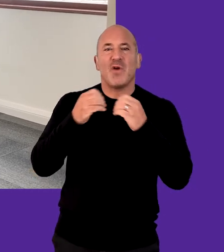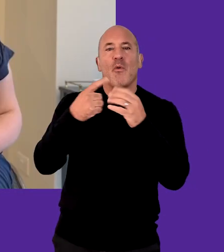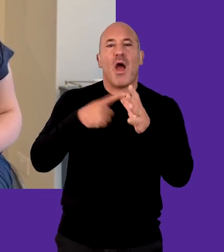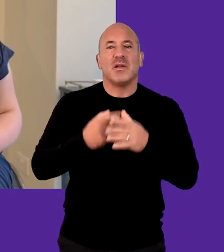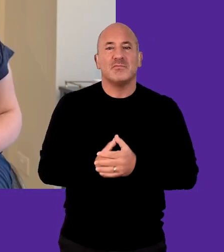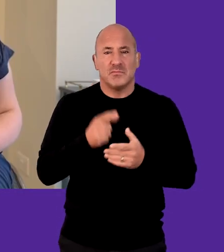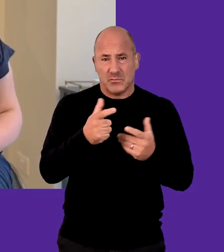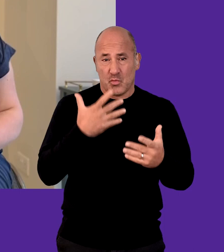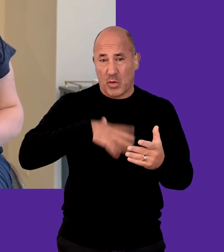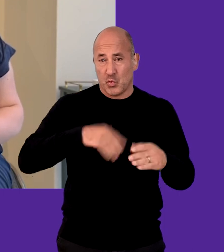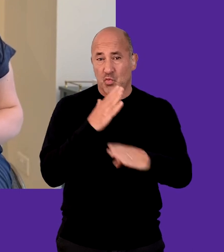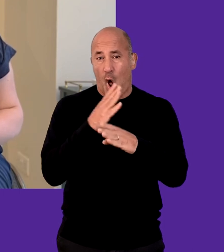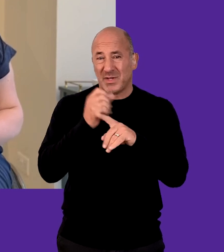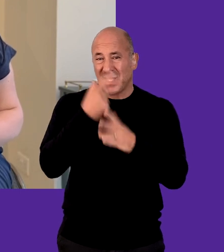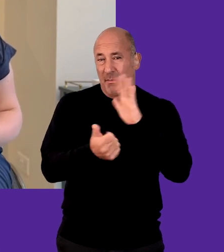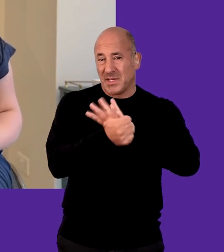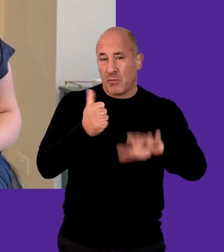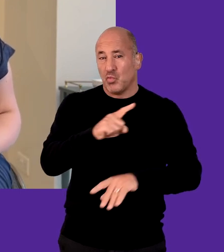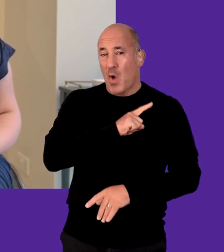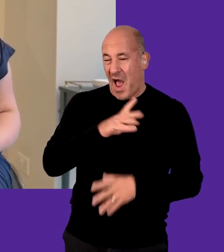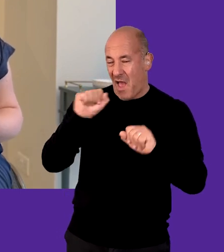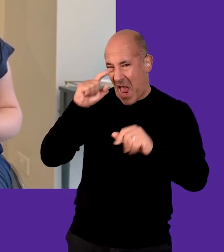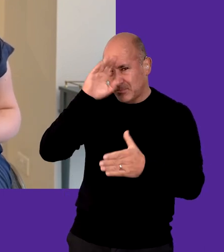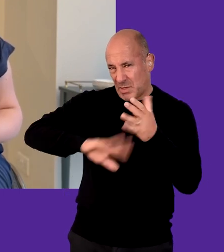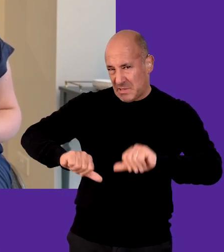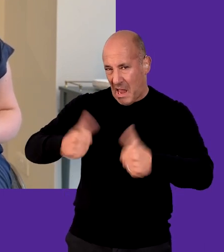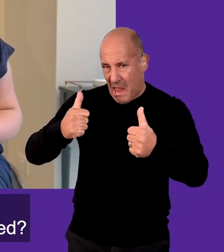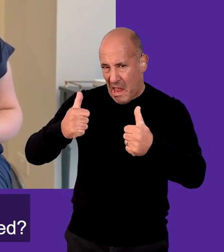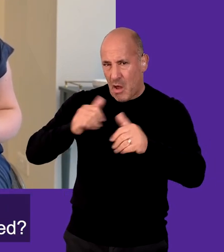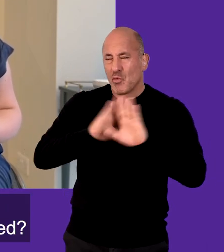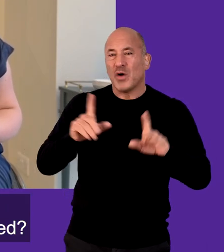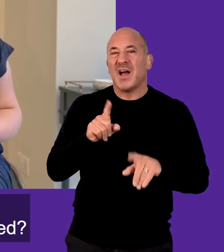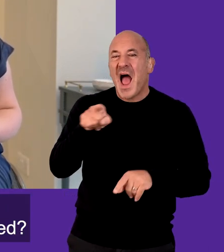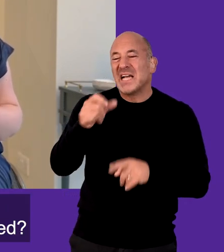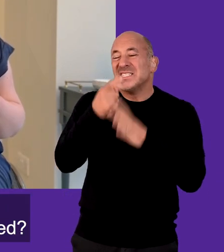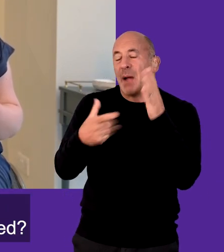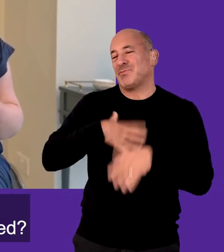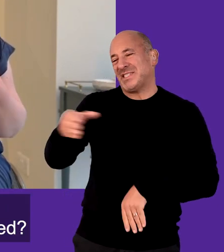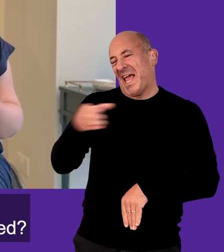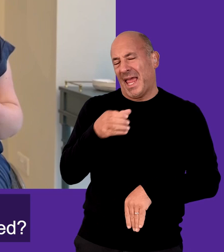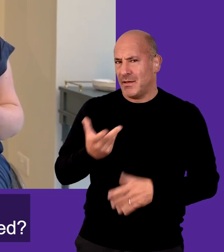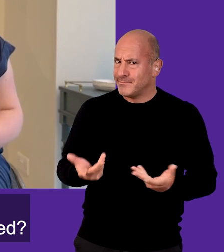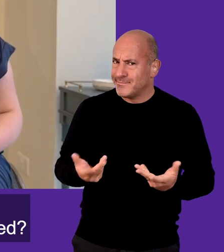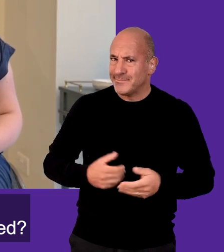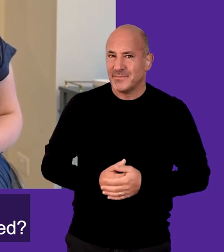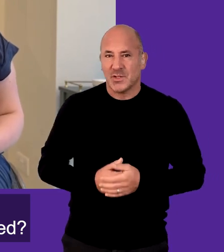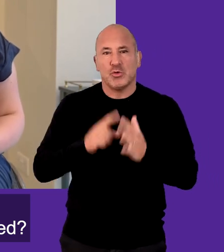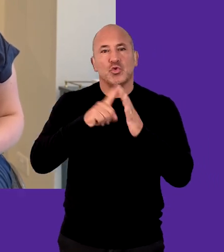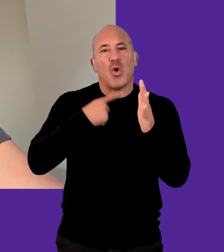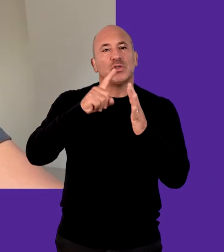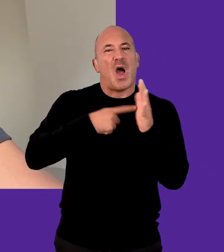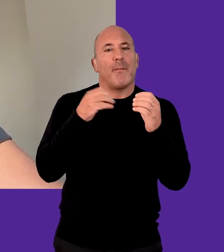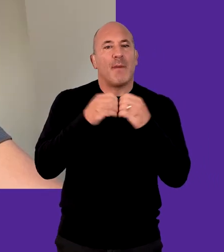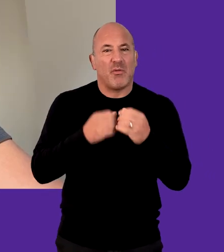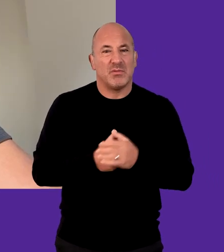Rachel Brian E Arnold Are you looking to work with disabled talent because of the lived experience they bring, not in spite of being disabled?